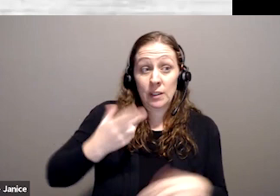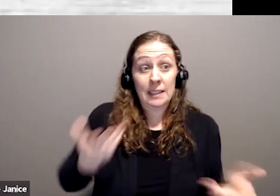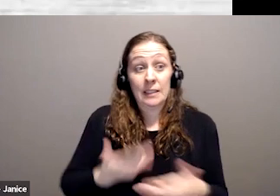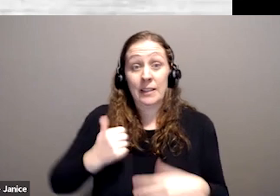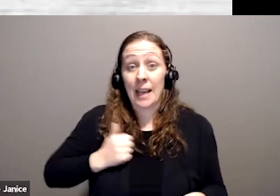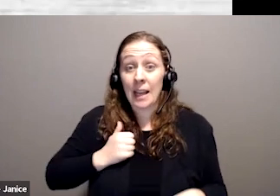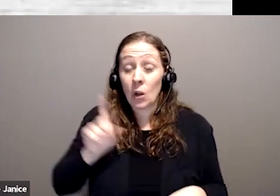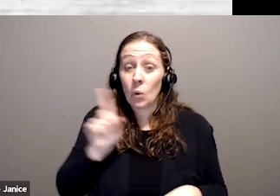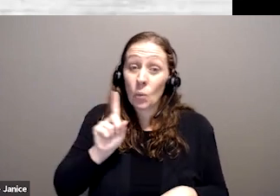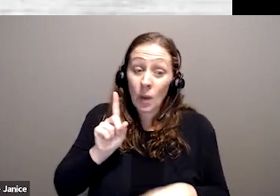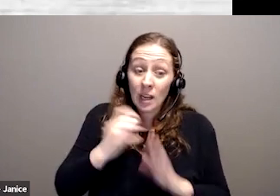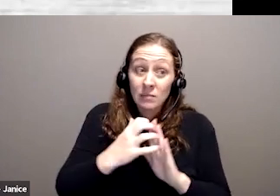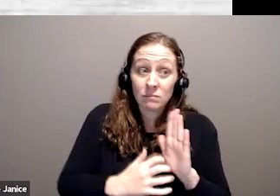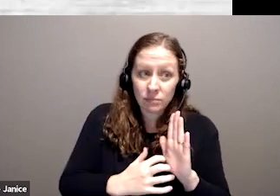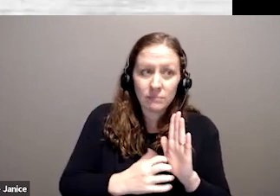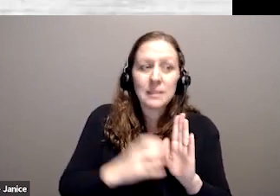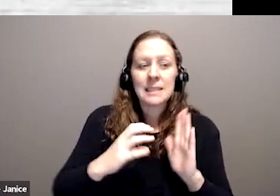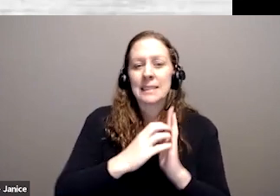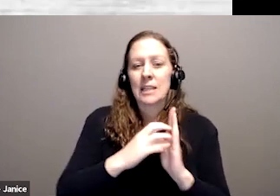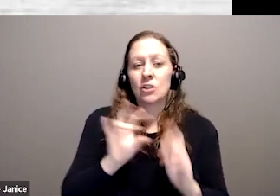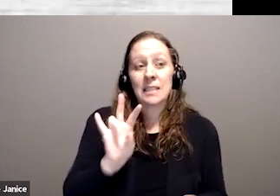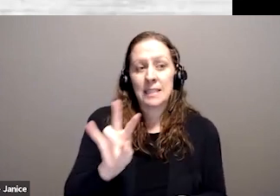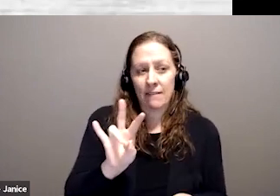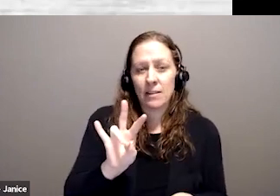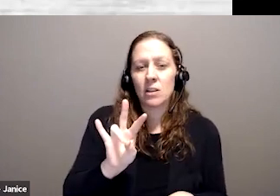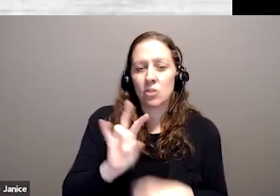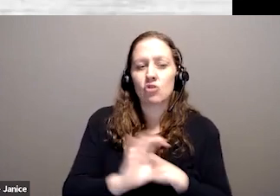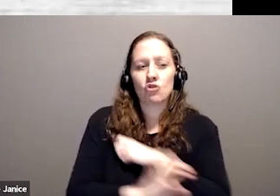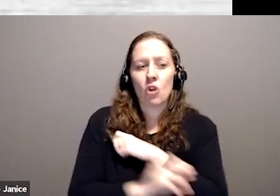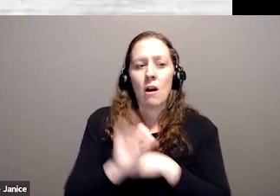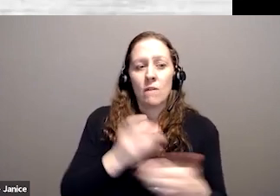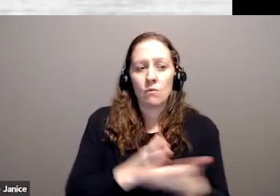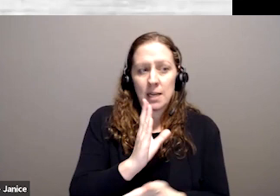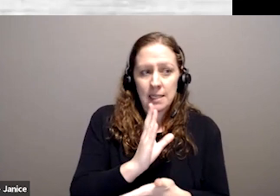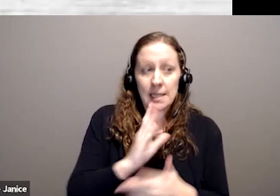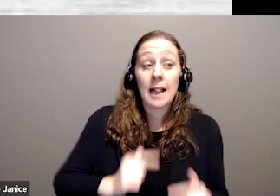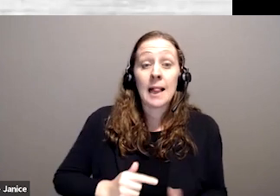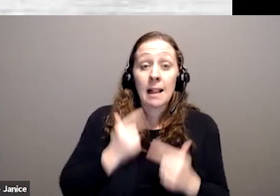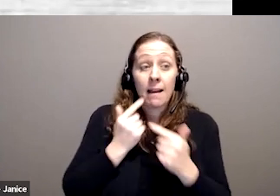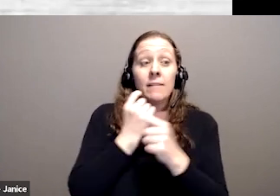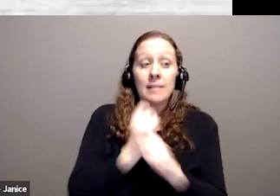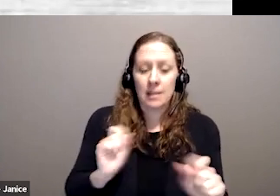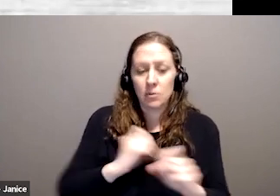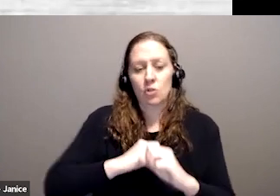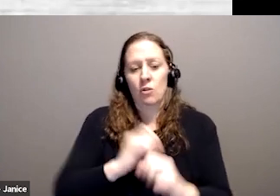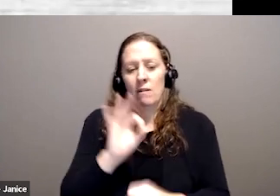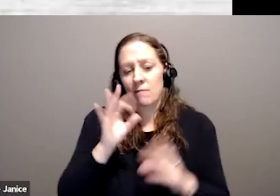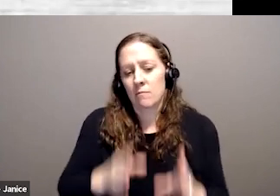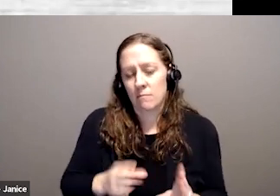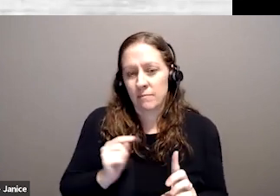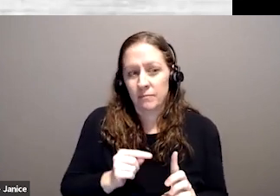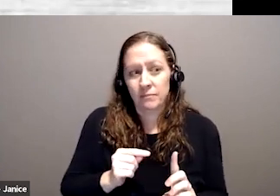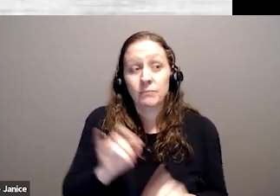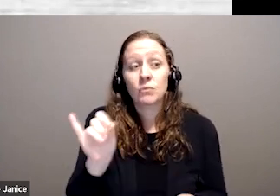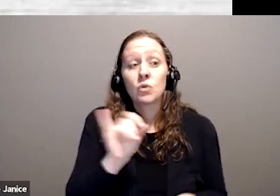are enshrined in Section 7 of the Charter of Rights, life, liberty, and security of the person. Accordingly, there is a